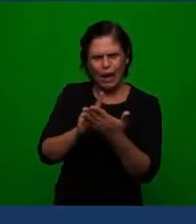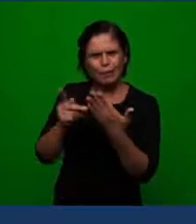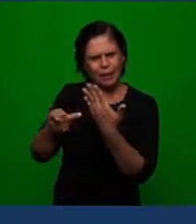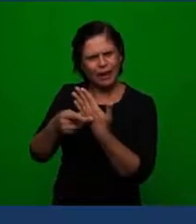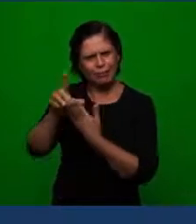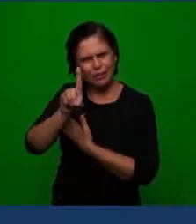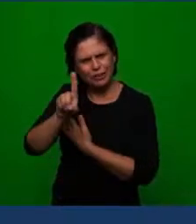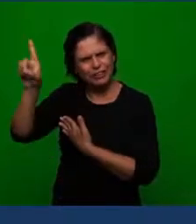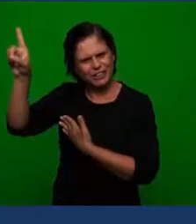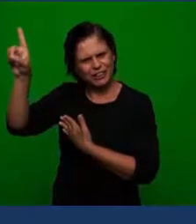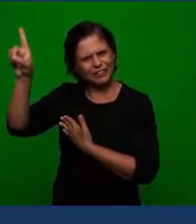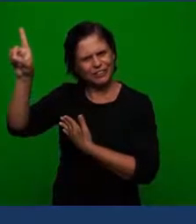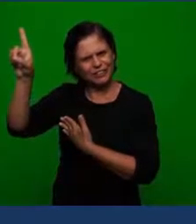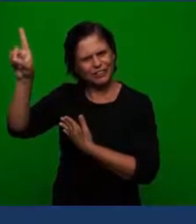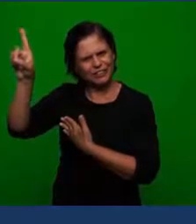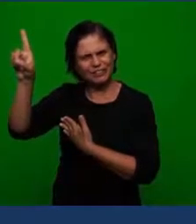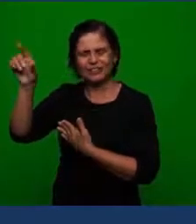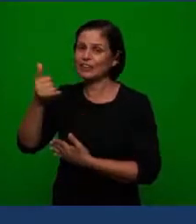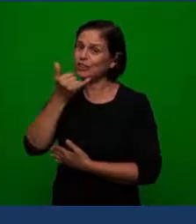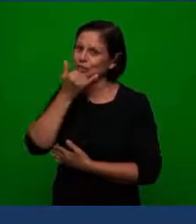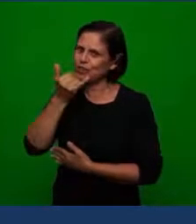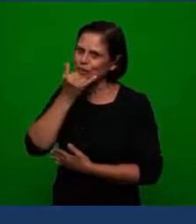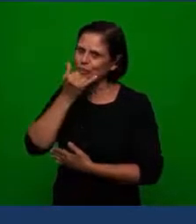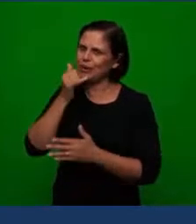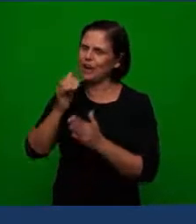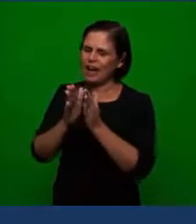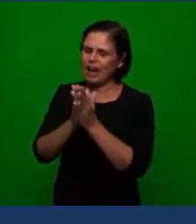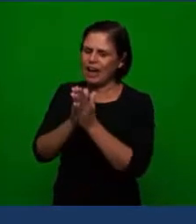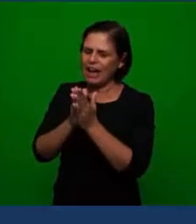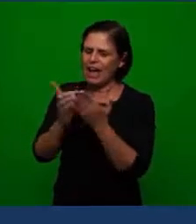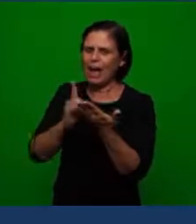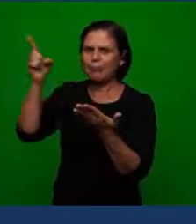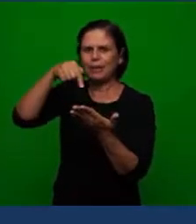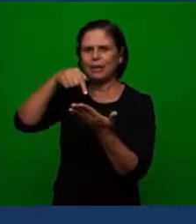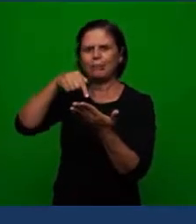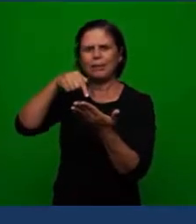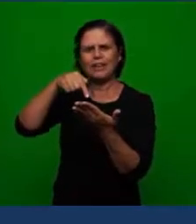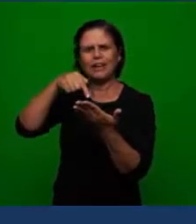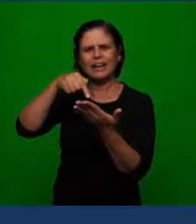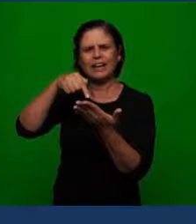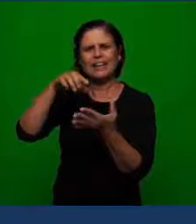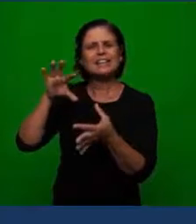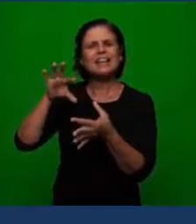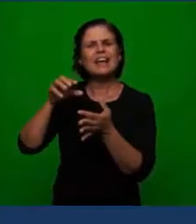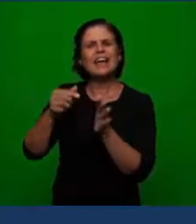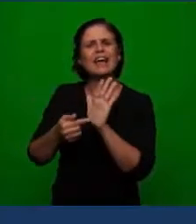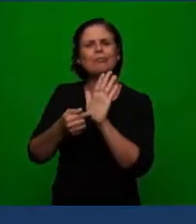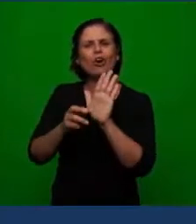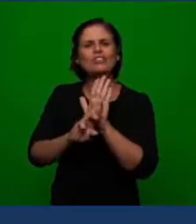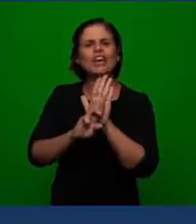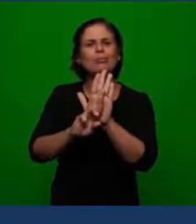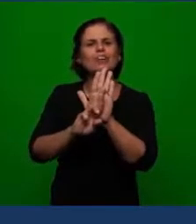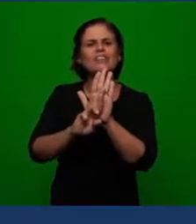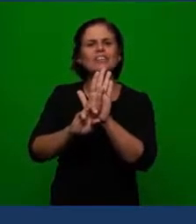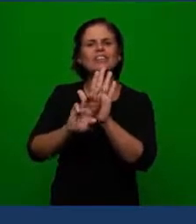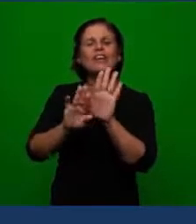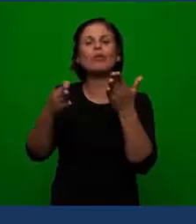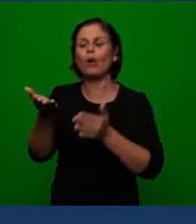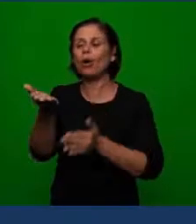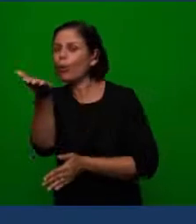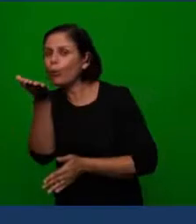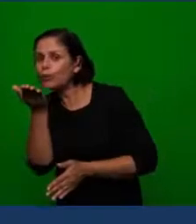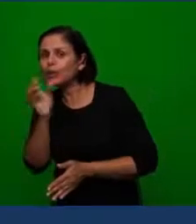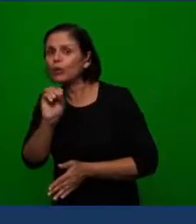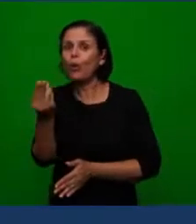is the wheat and the shaft so the word of the Lord is represented by the seed of the